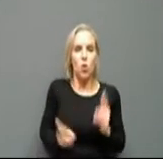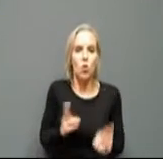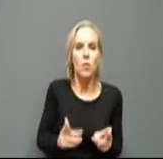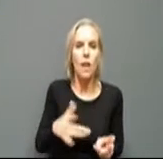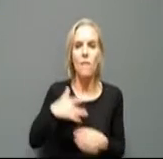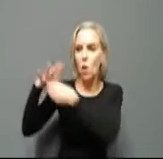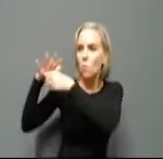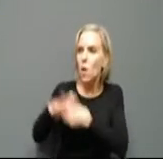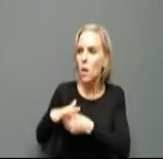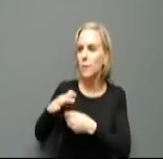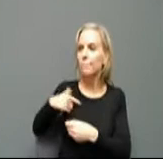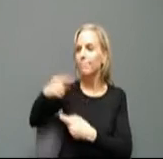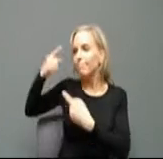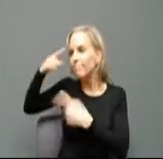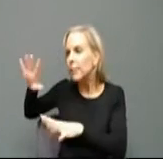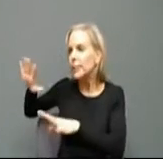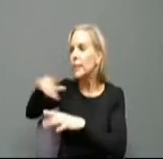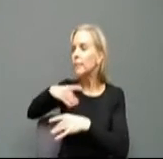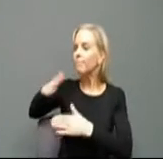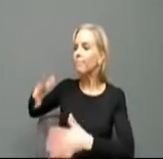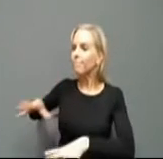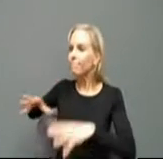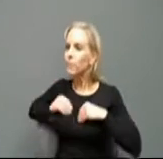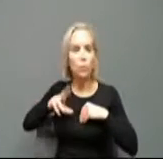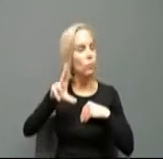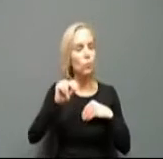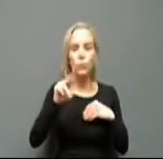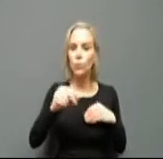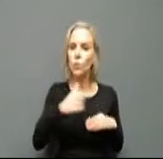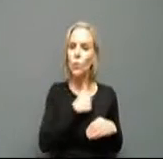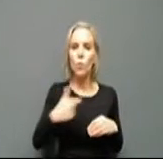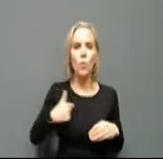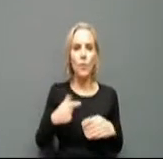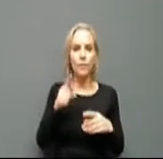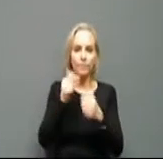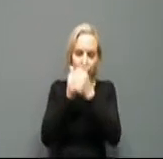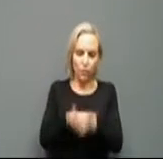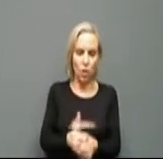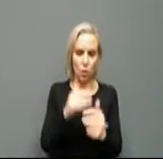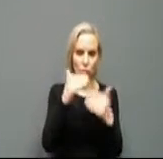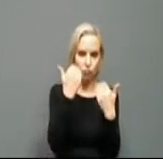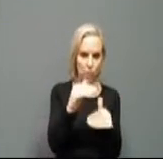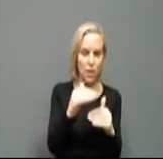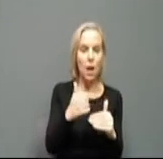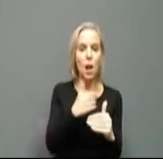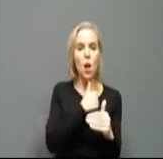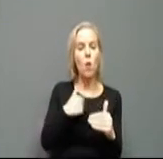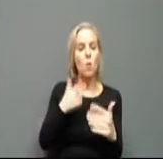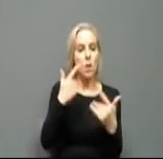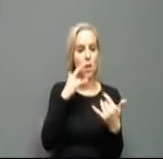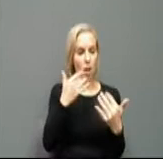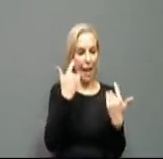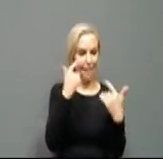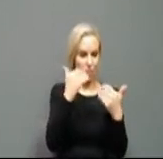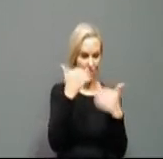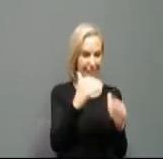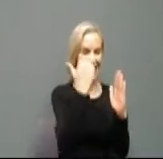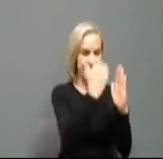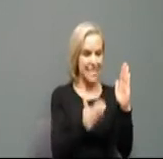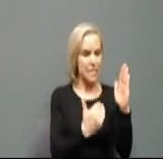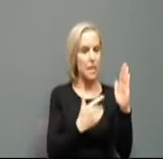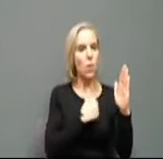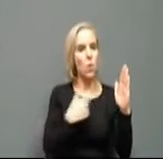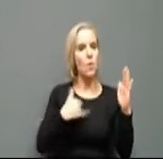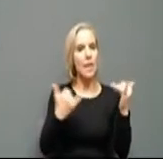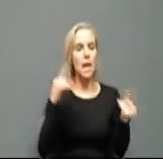We have been measured. We have eased into restrictions. We have eased out of them. We have adjusted based on